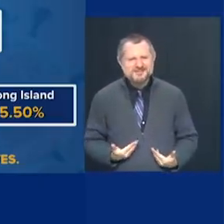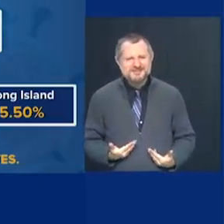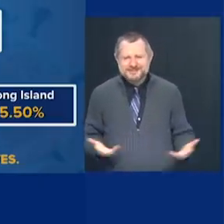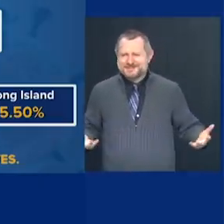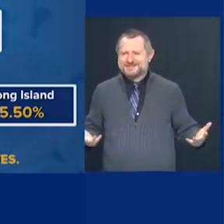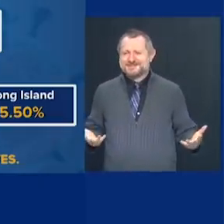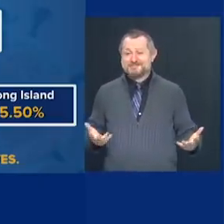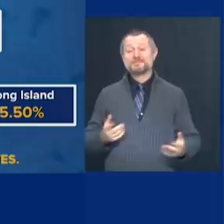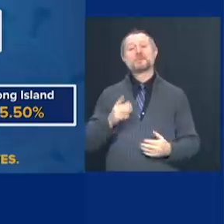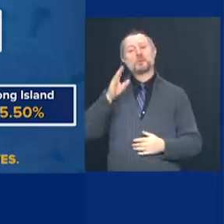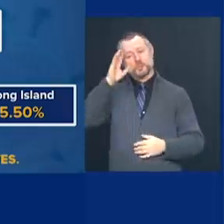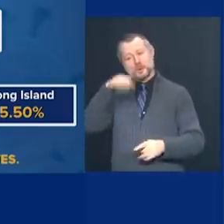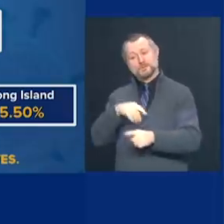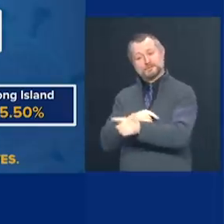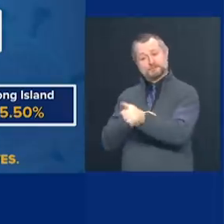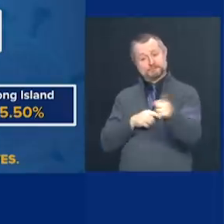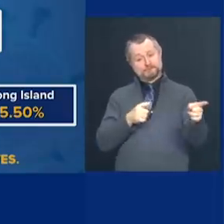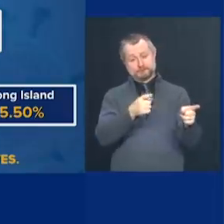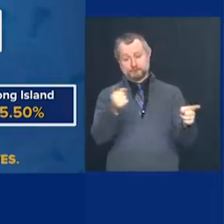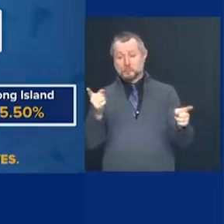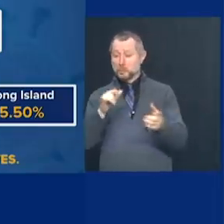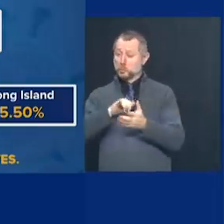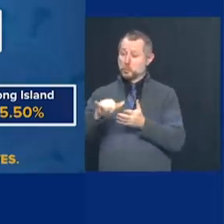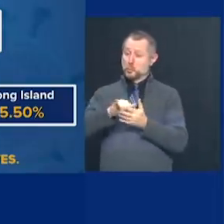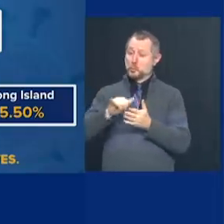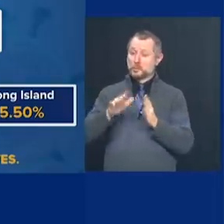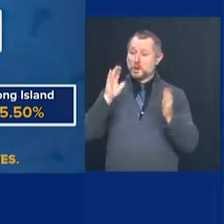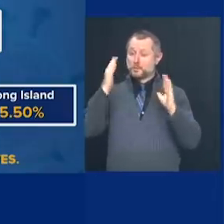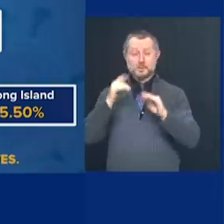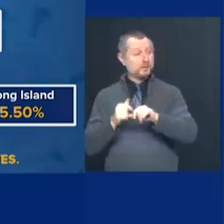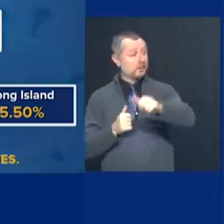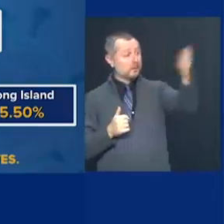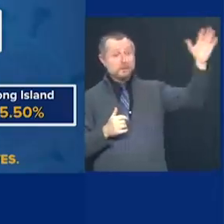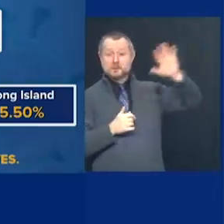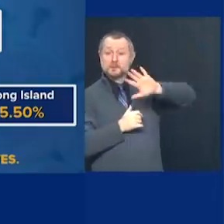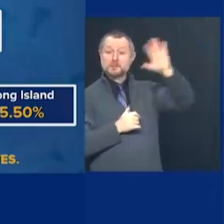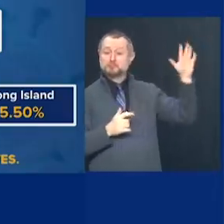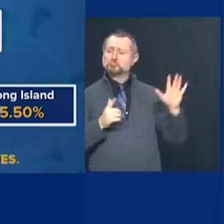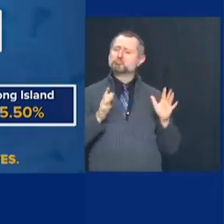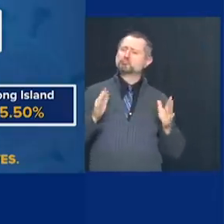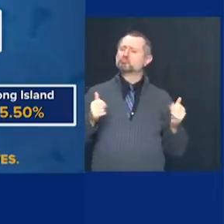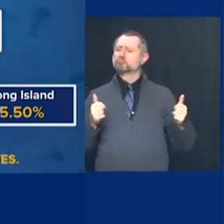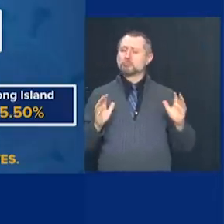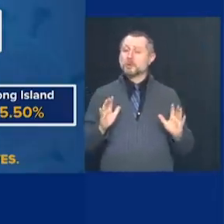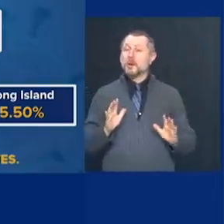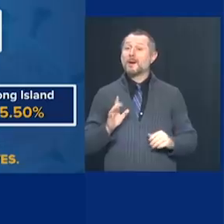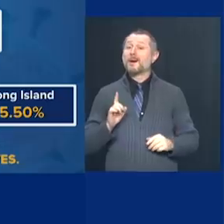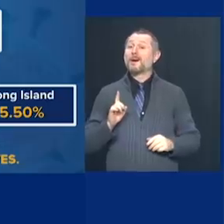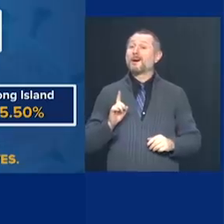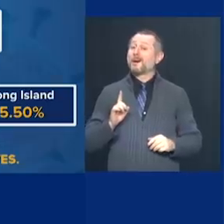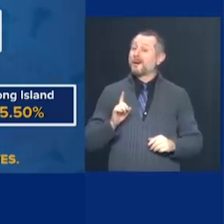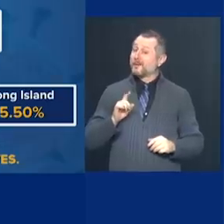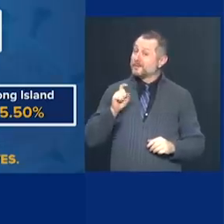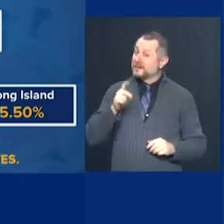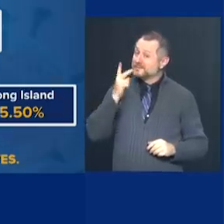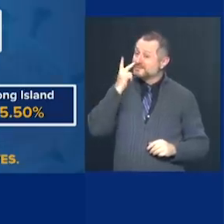relative to everyone else, we're doing well. But the real question is, uh, it's not a relative